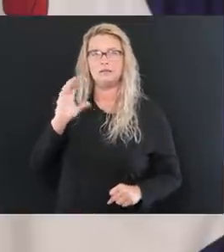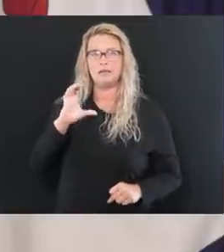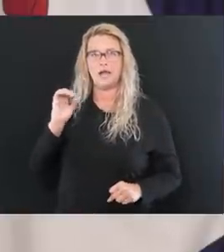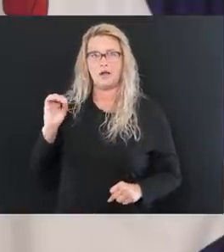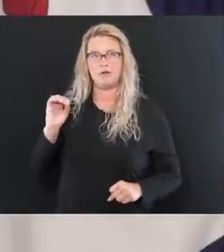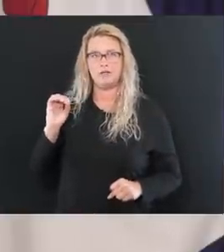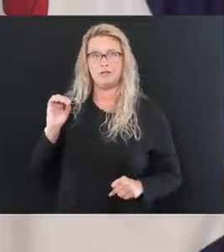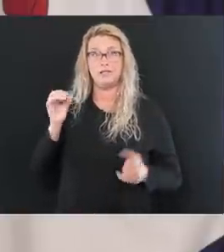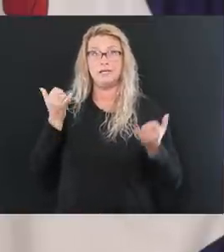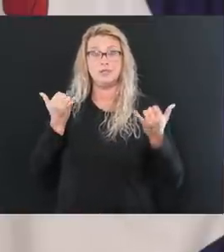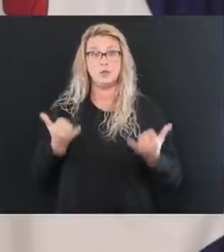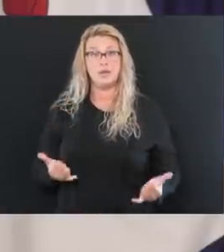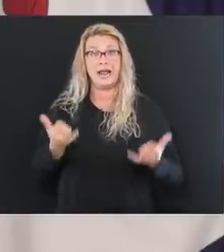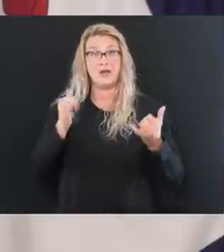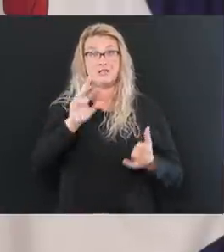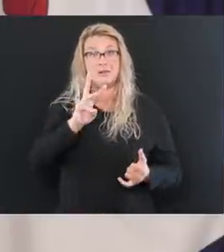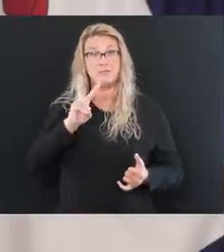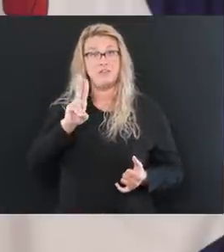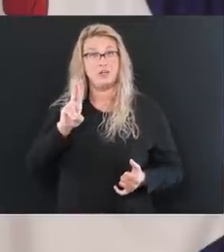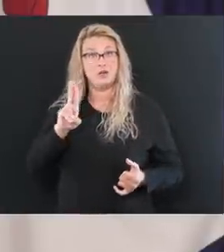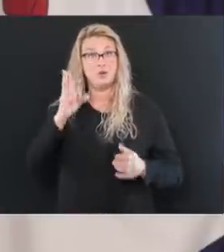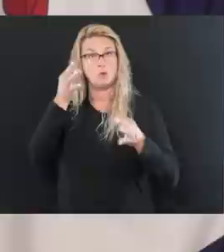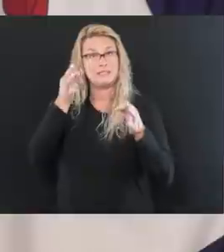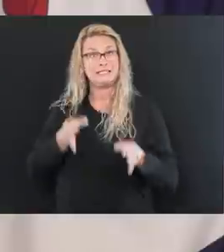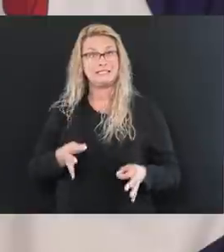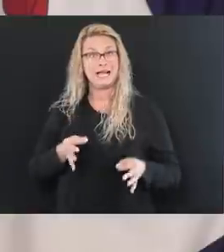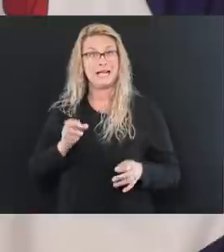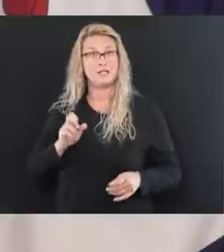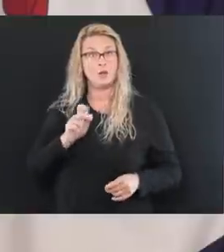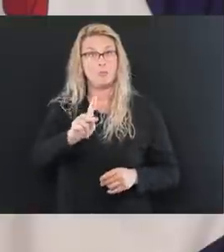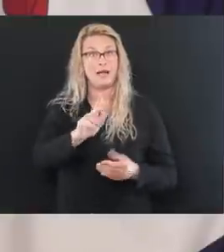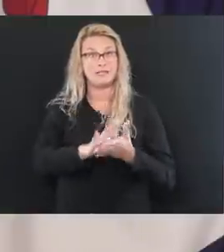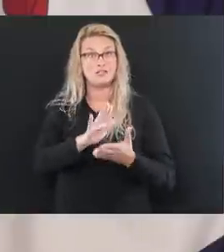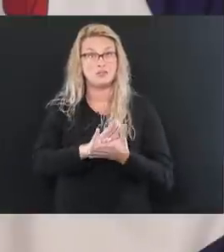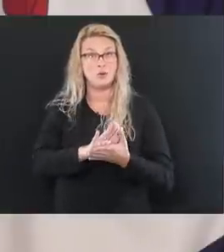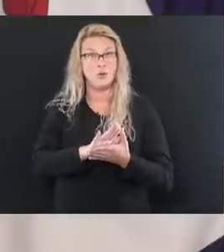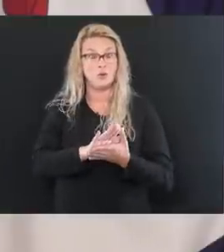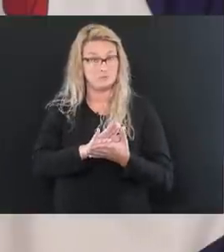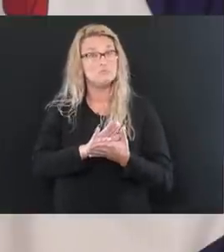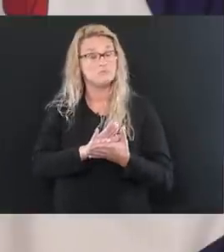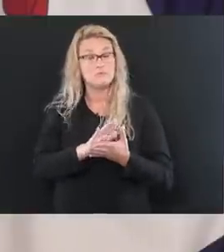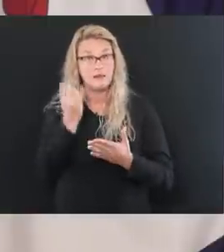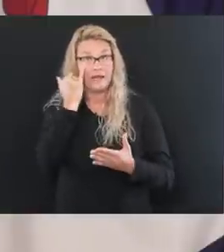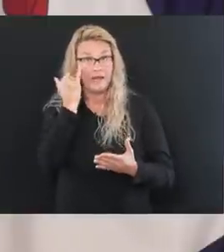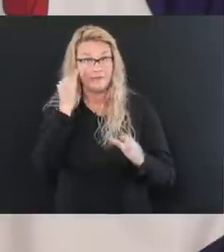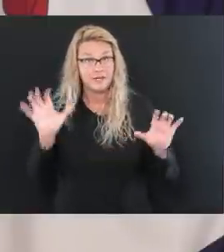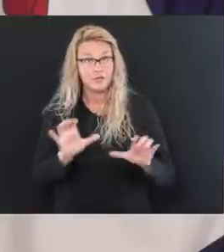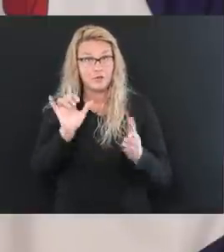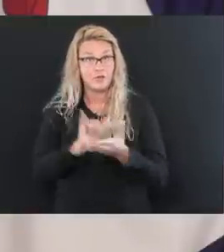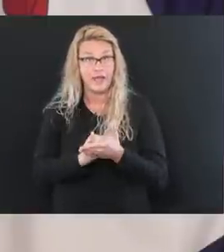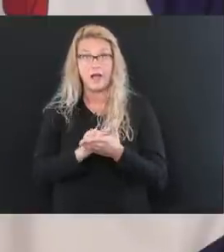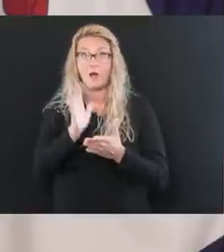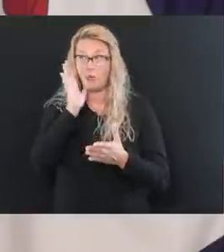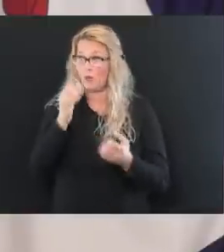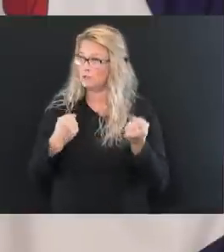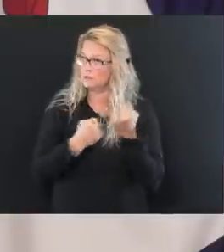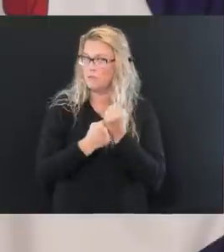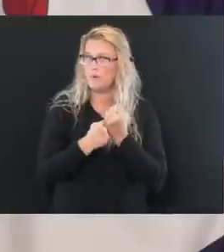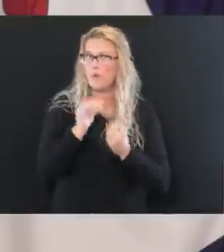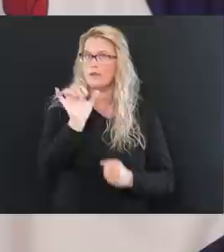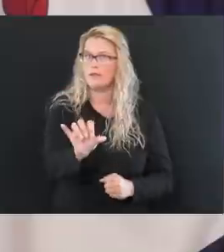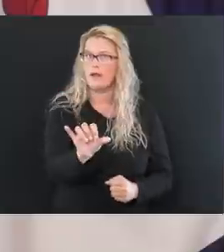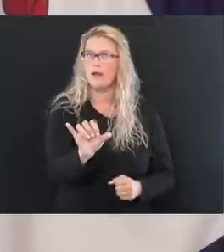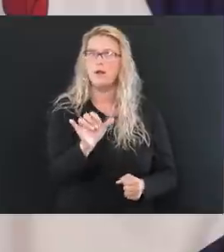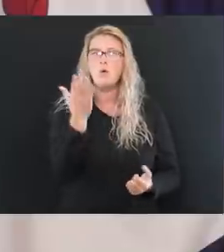is on the brink of maybe making a decision to come back to school of which, you know, if they do that, we will be totally supportive because